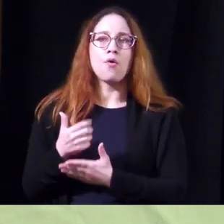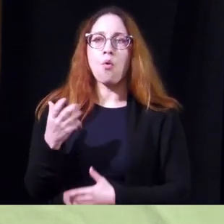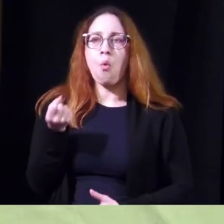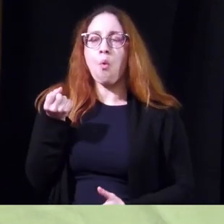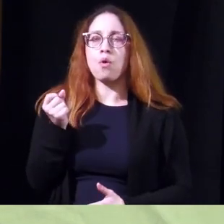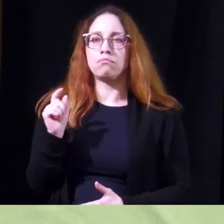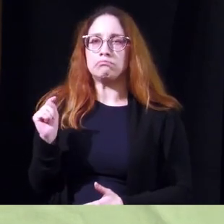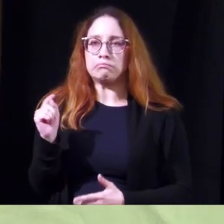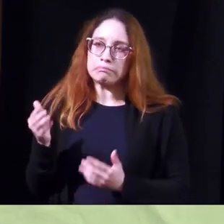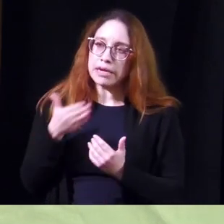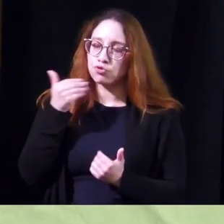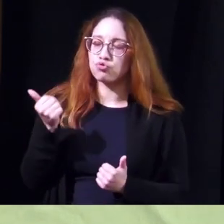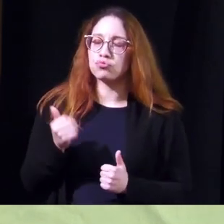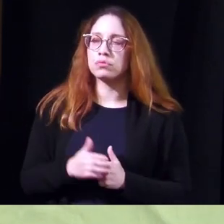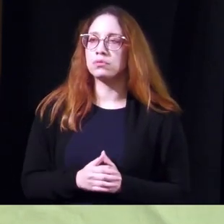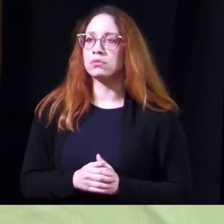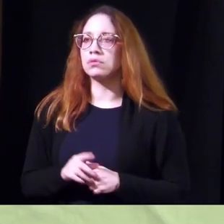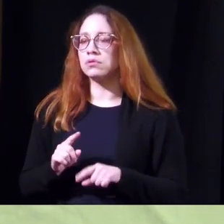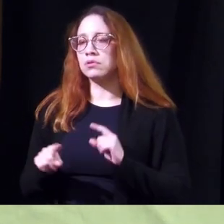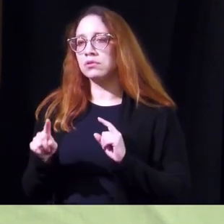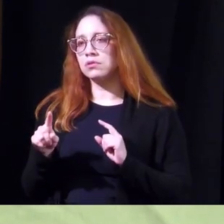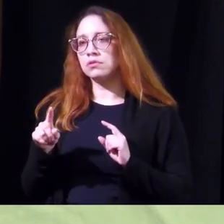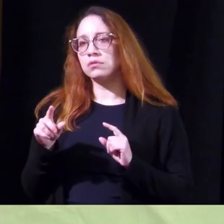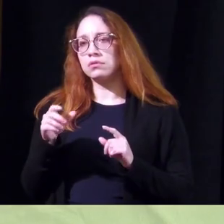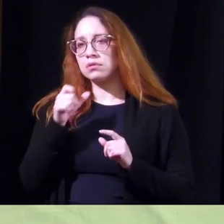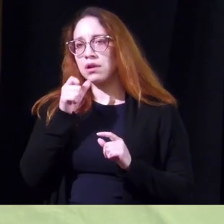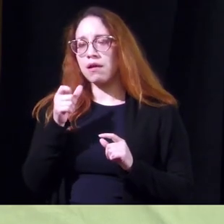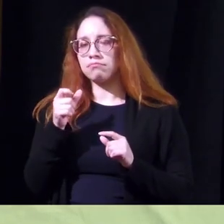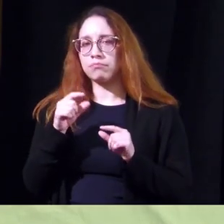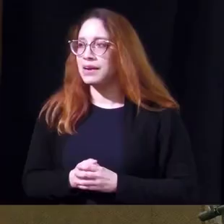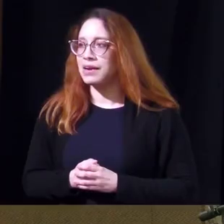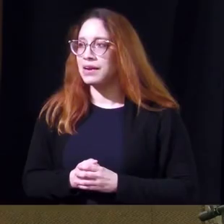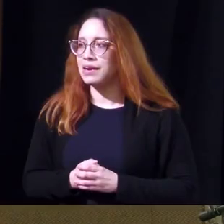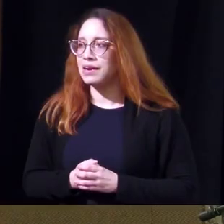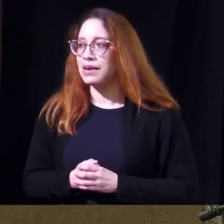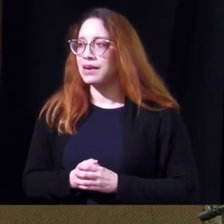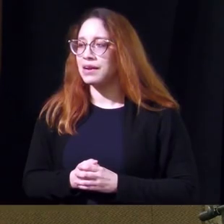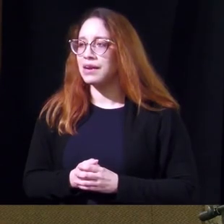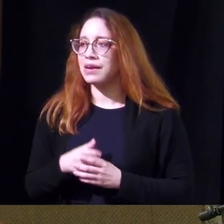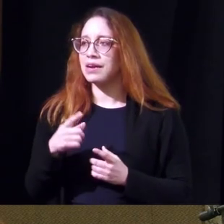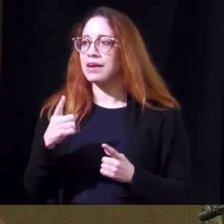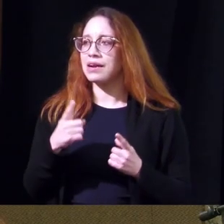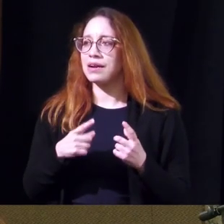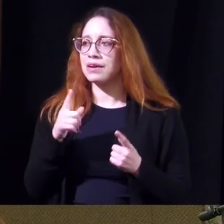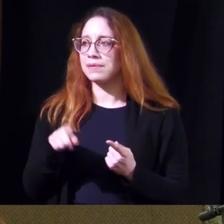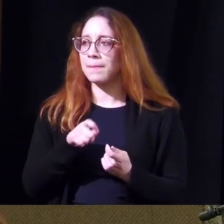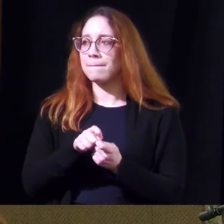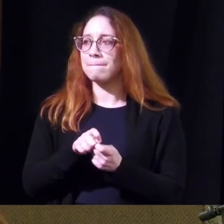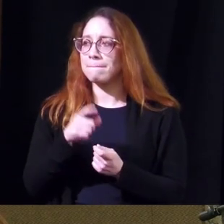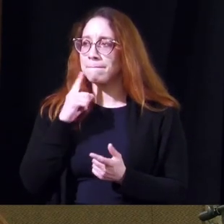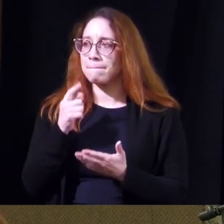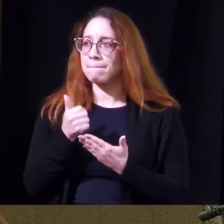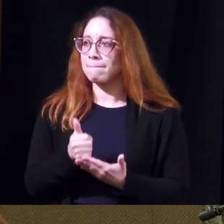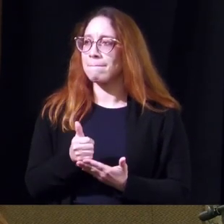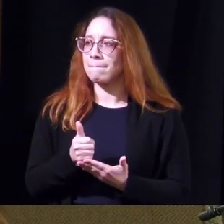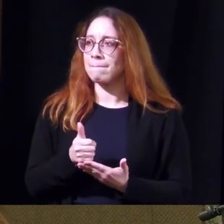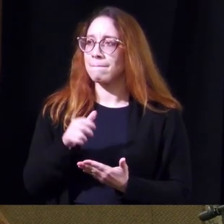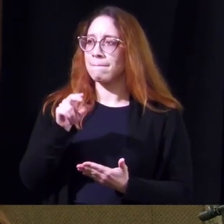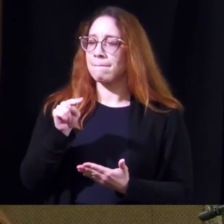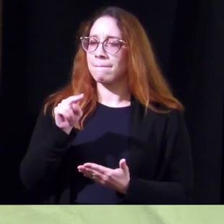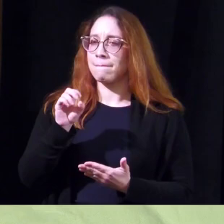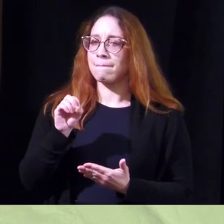hold the urine in a little bit better because the tissues are not as thin is there anything specific that helps nocturia